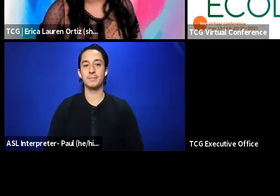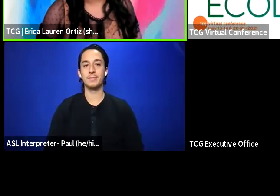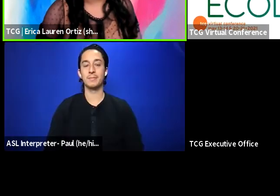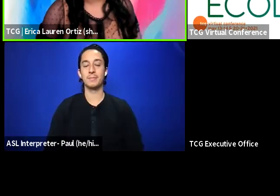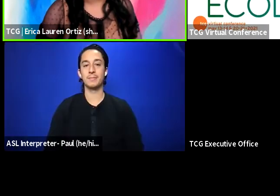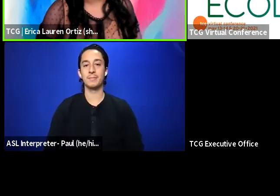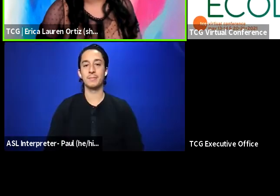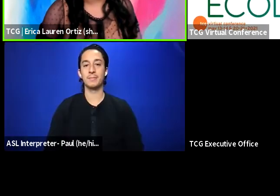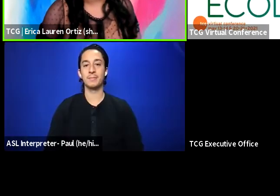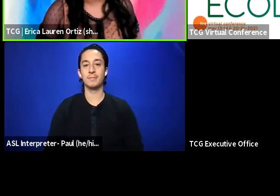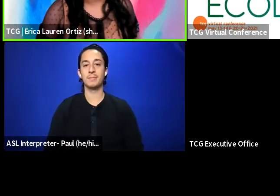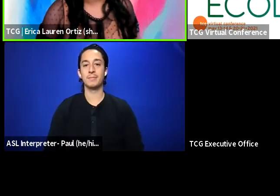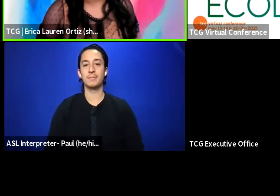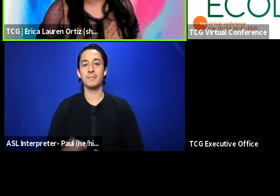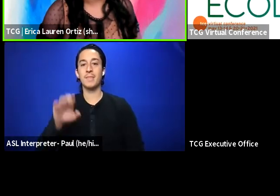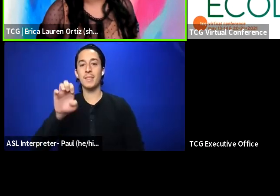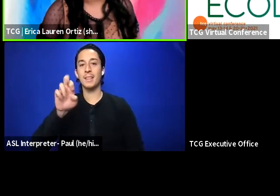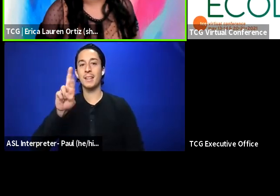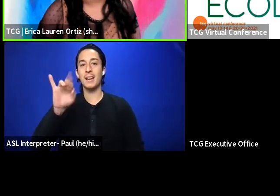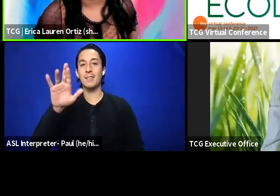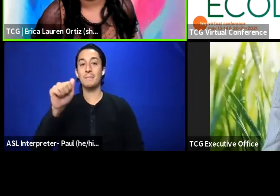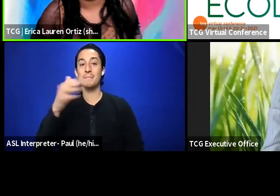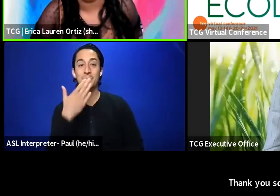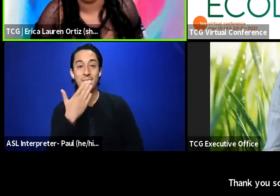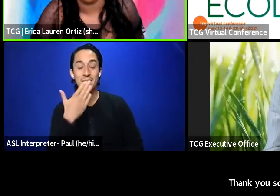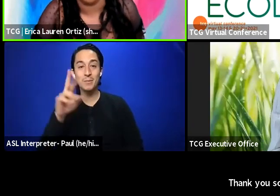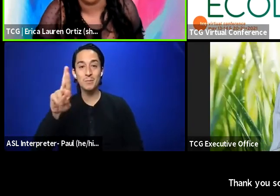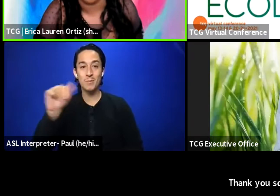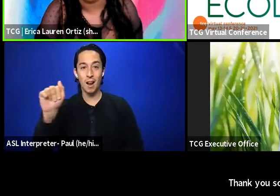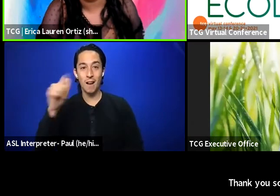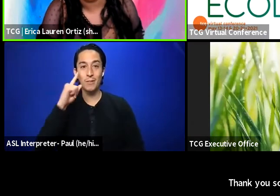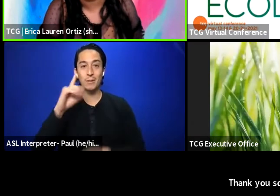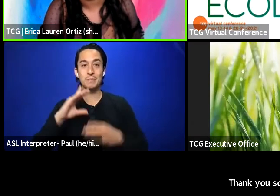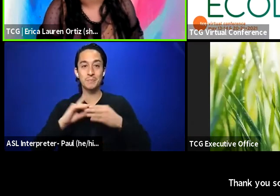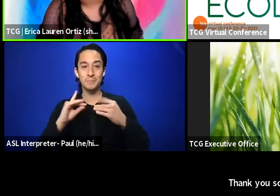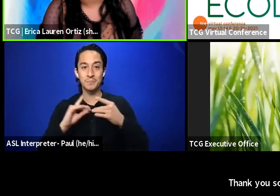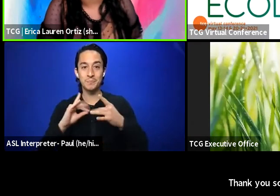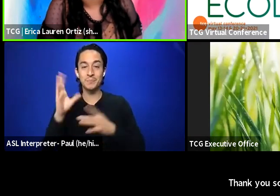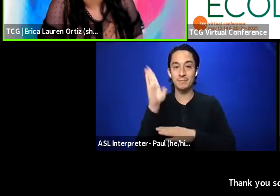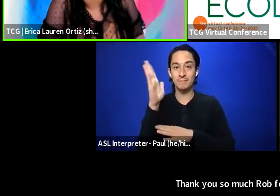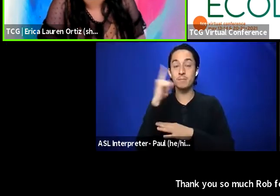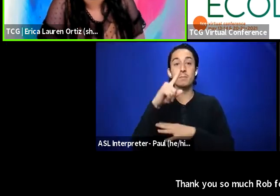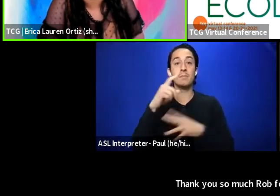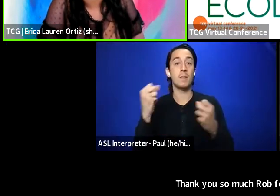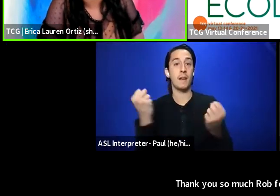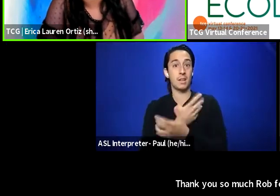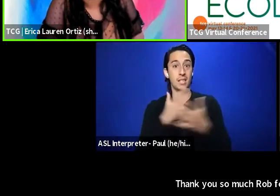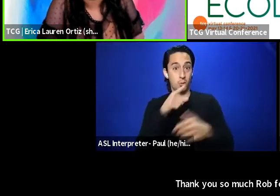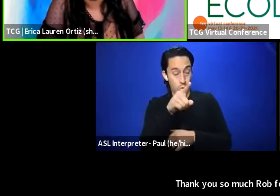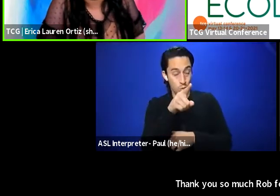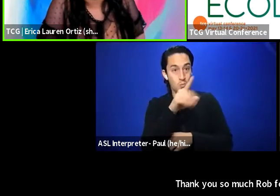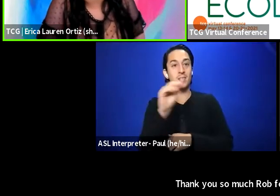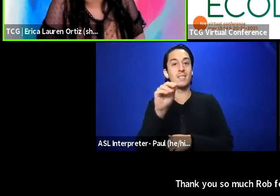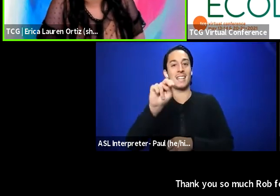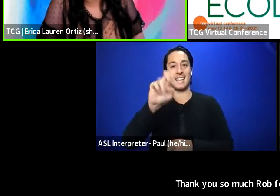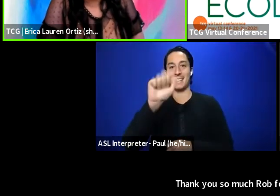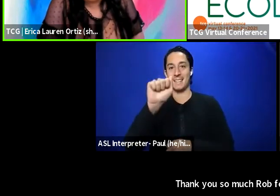Thank you so much, Rob, for those remarks and for everything that you and the NEA do.